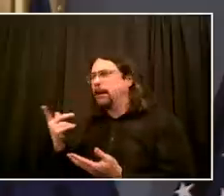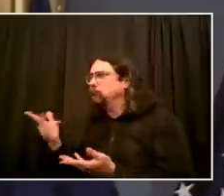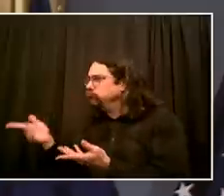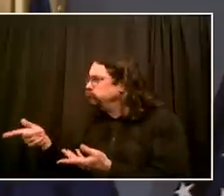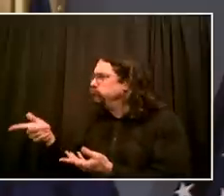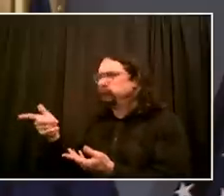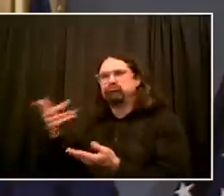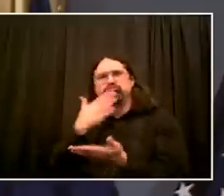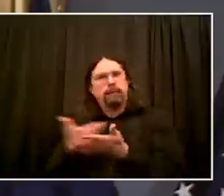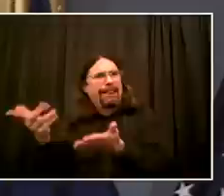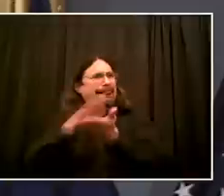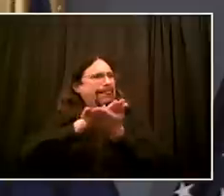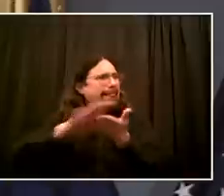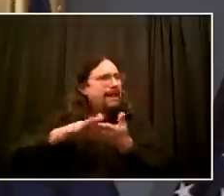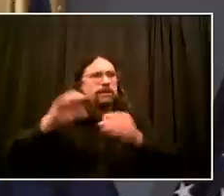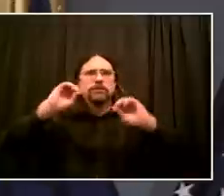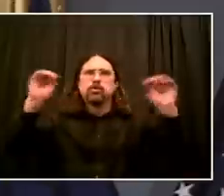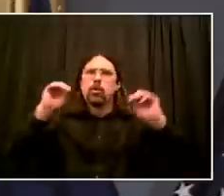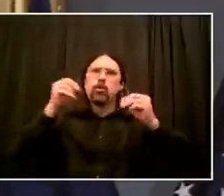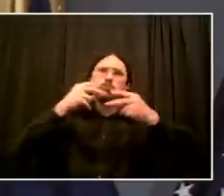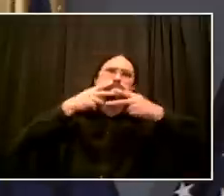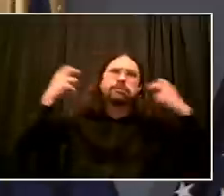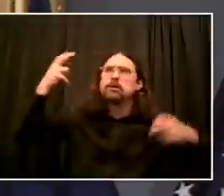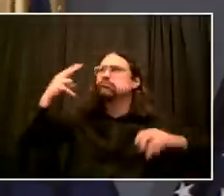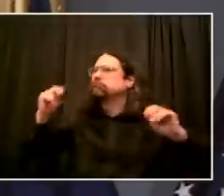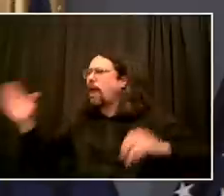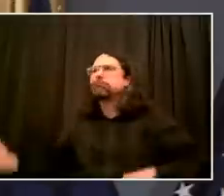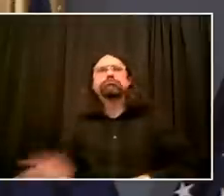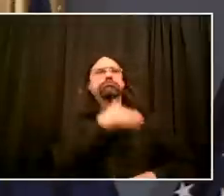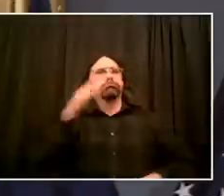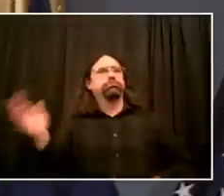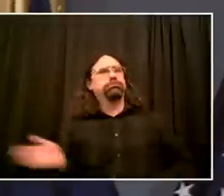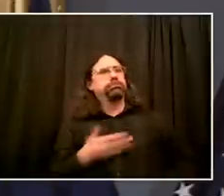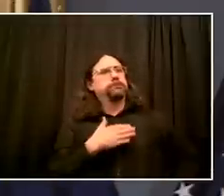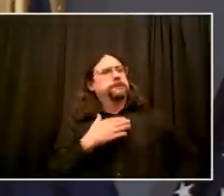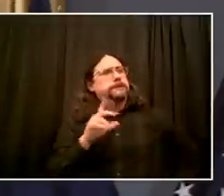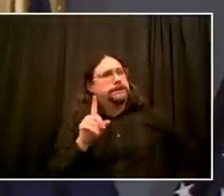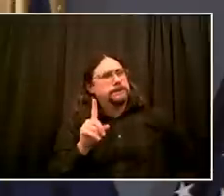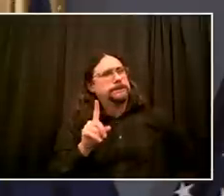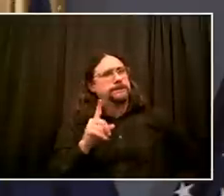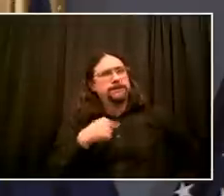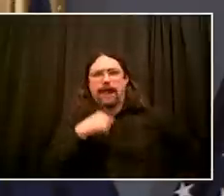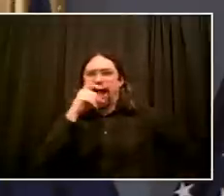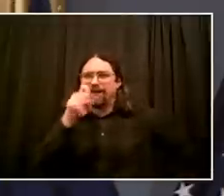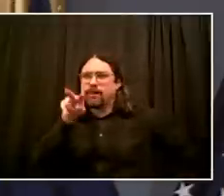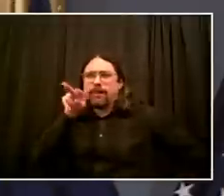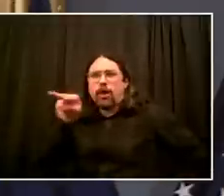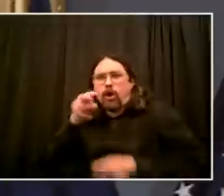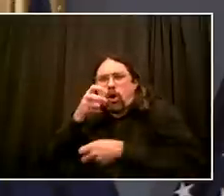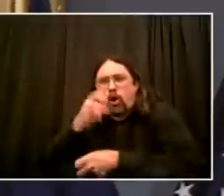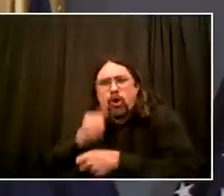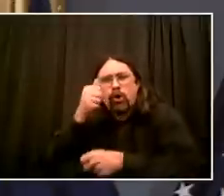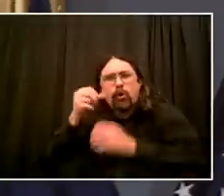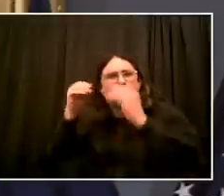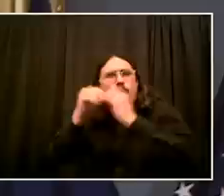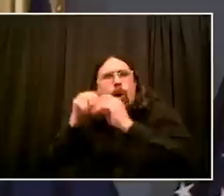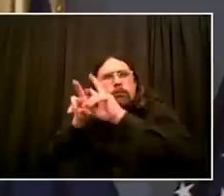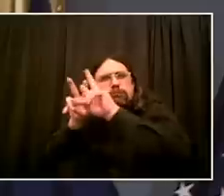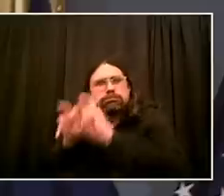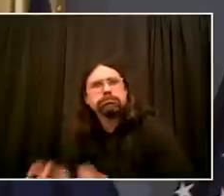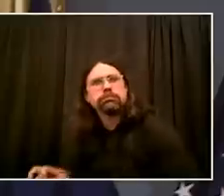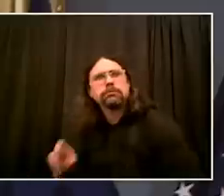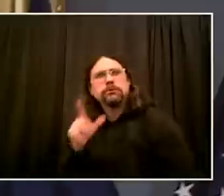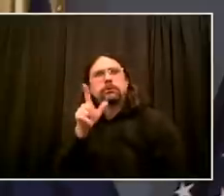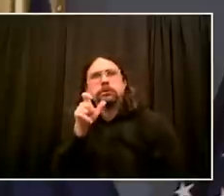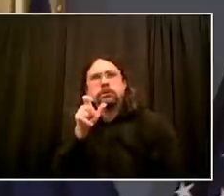in the South Bronx. He doesn't want to see a single cop on the beat who doesn't belong there. We need that system to work and work better and work